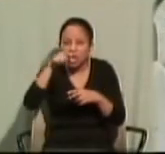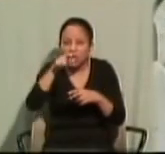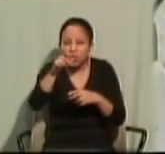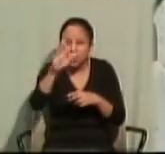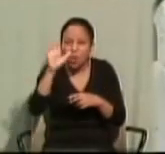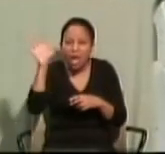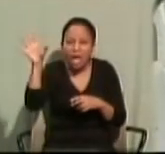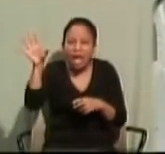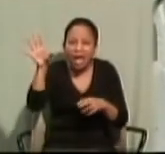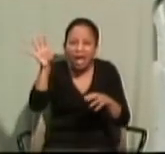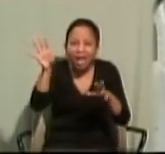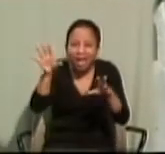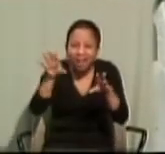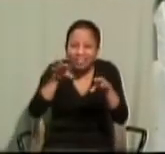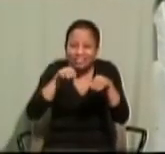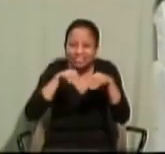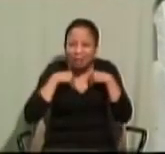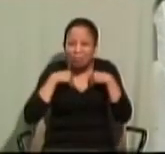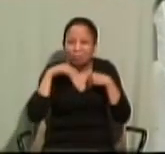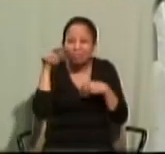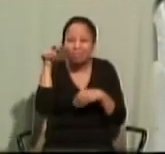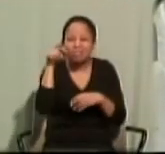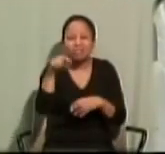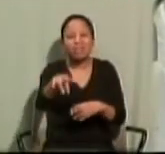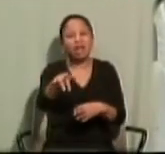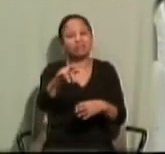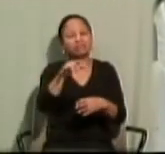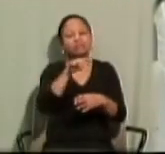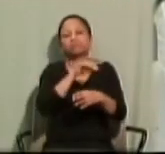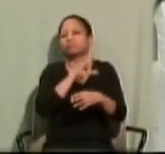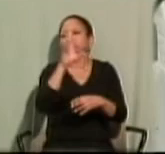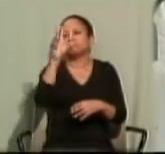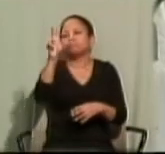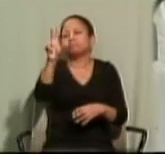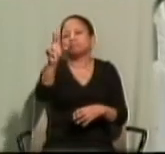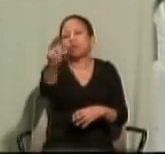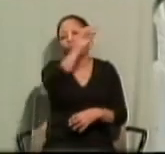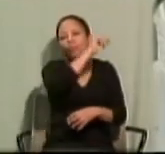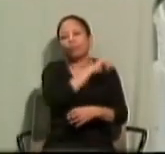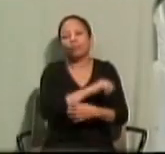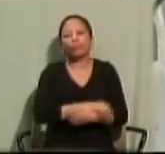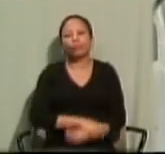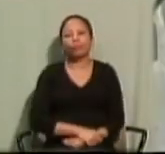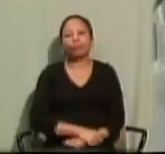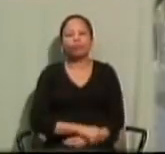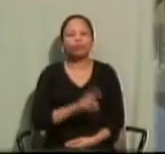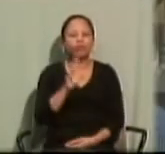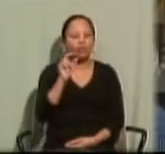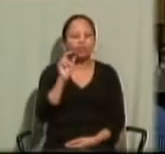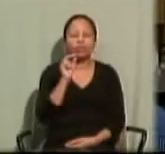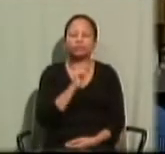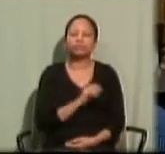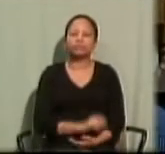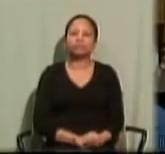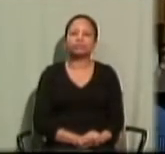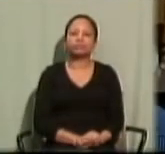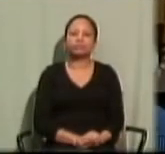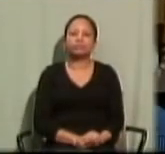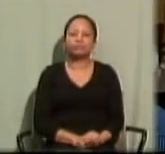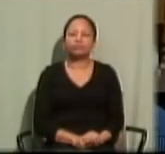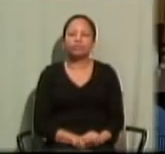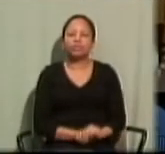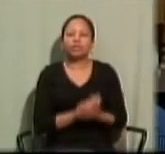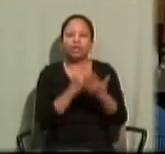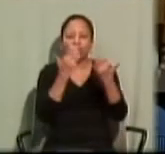these things and for many many more we pray that Christ our light